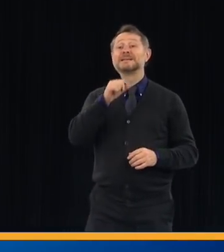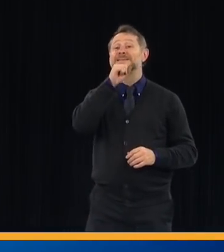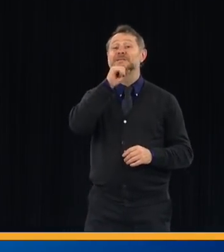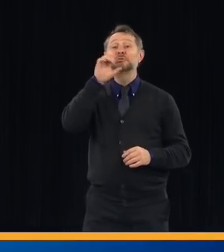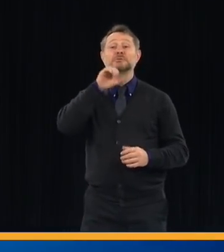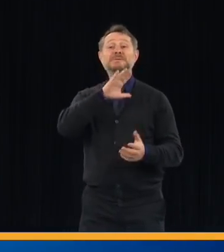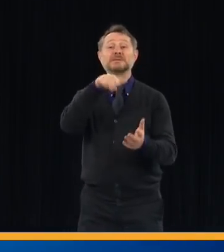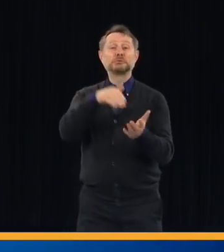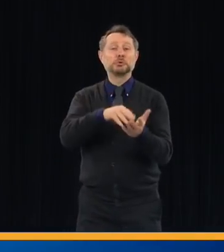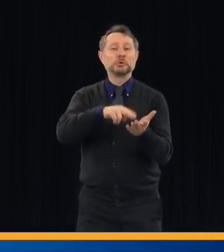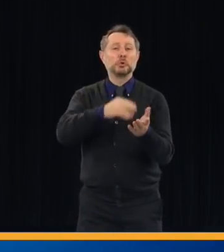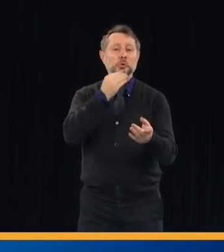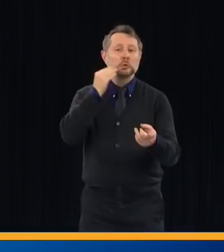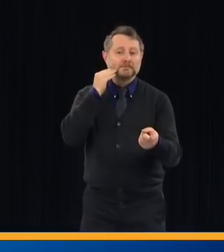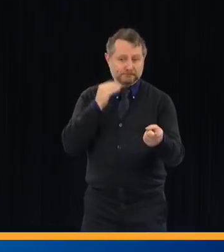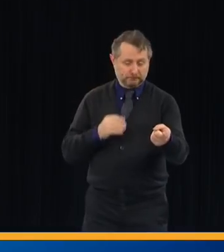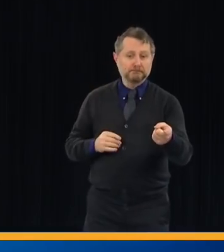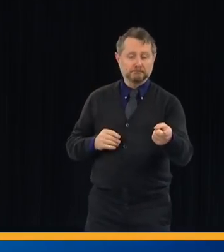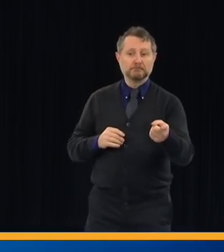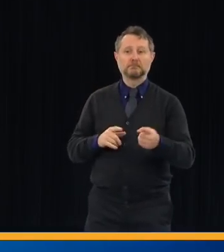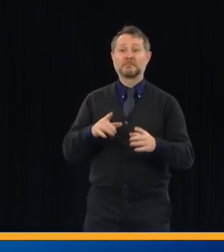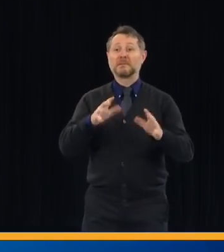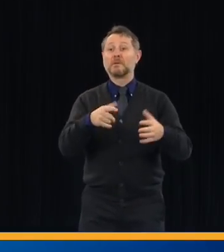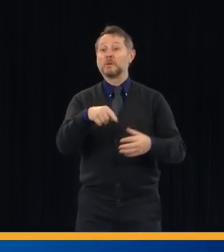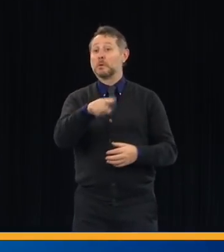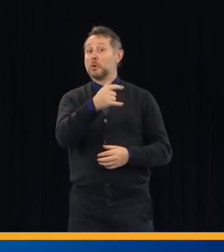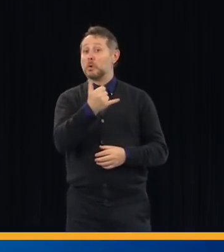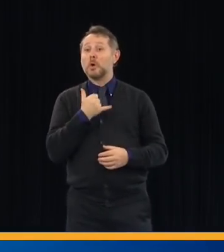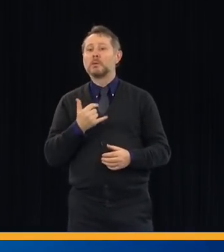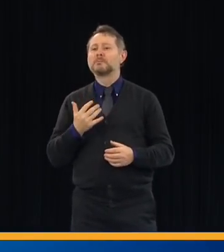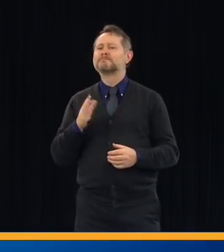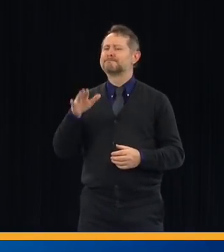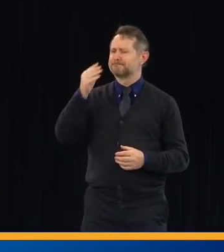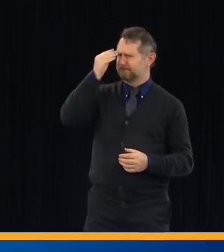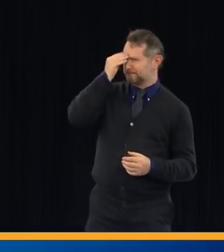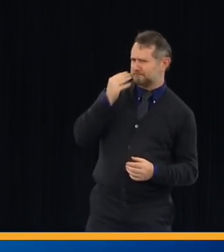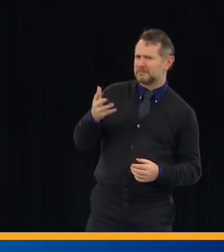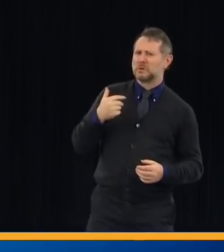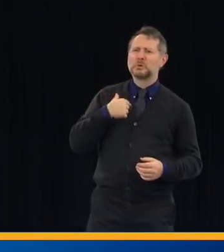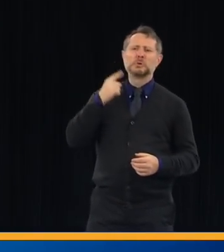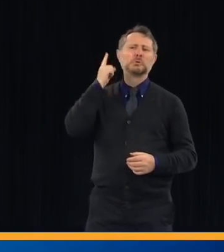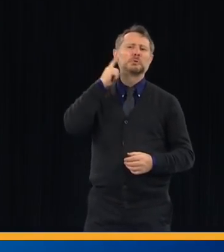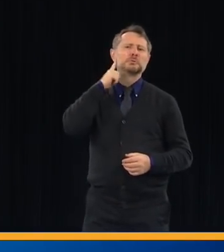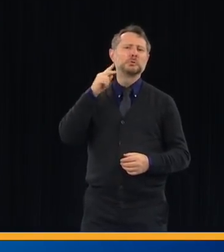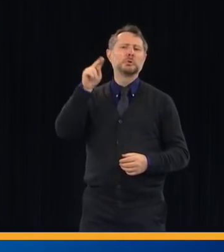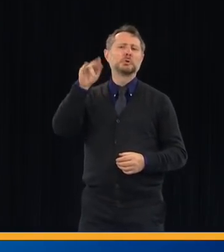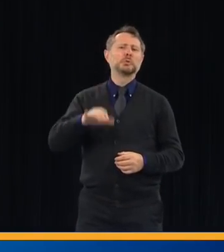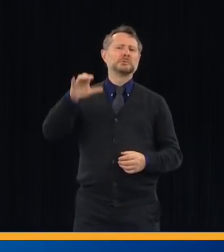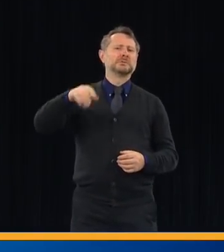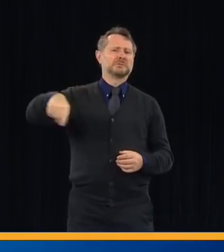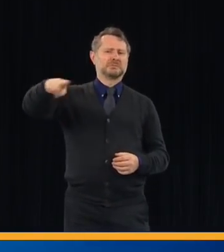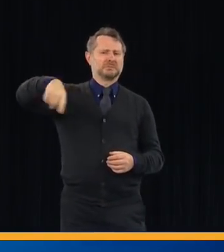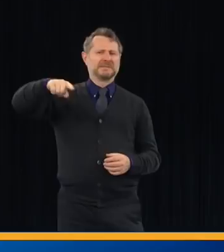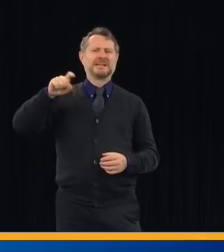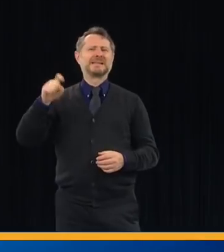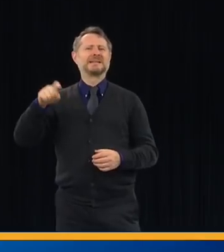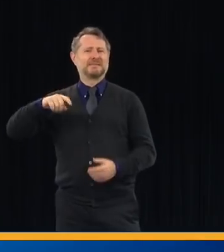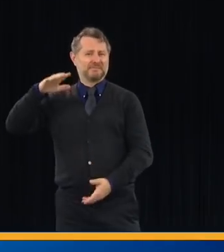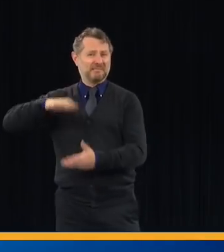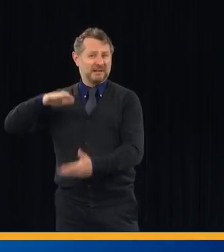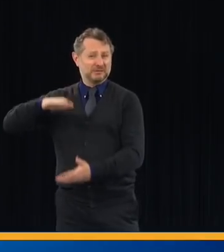New York said, we understand downstate may need ventilators. We want to let them